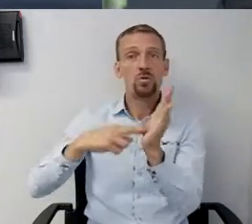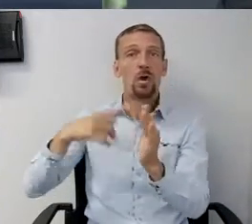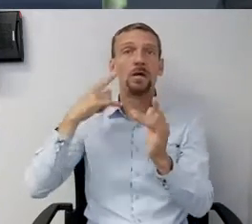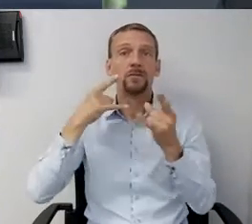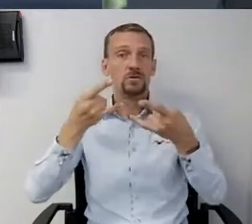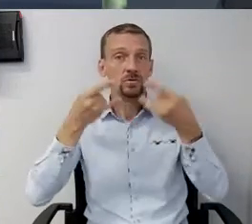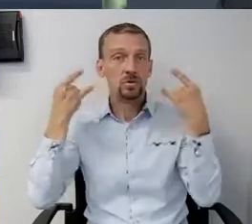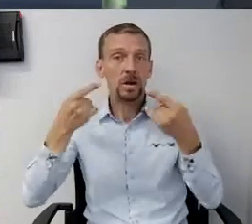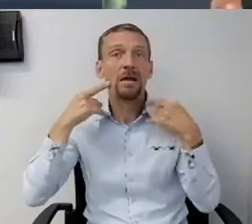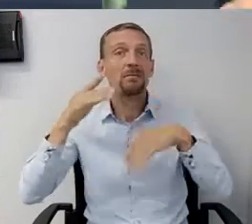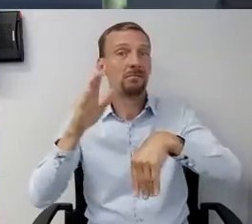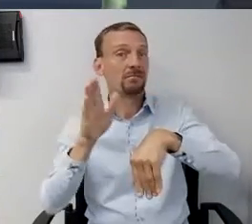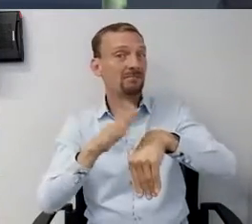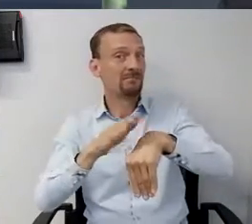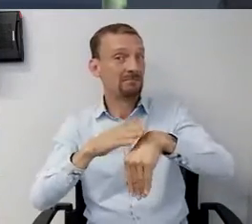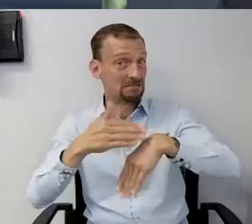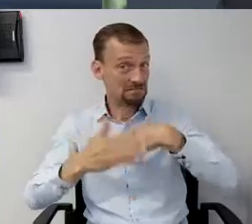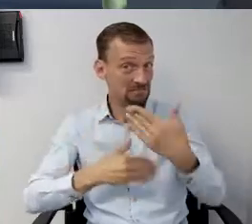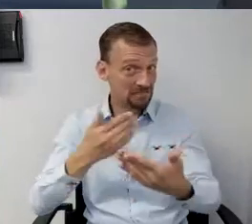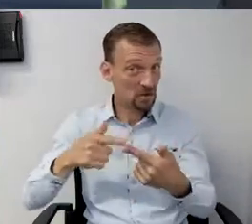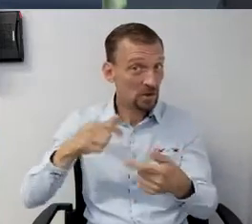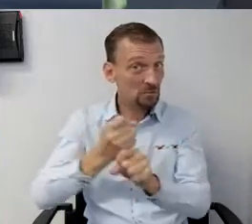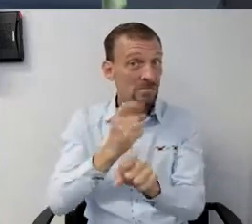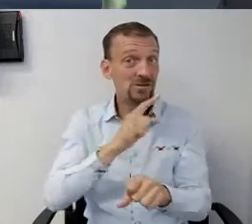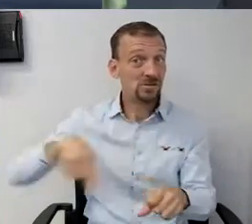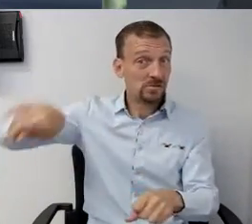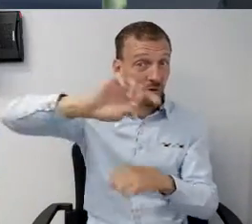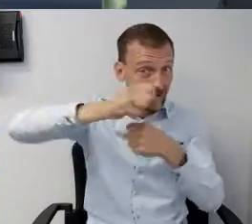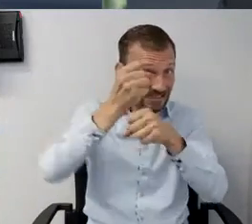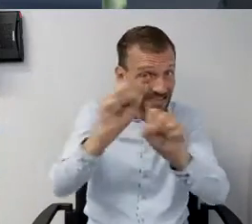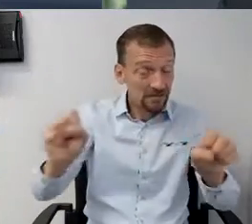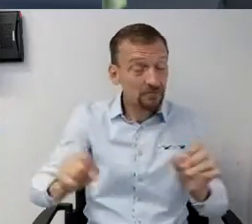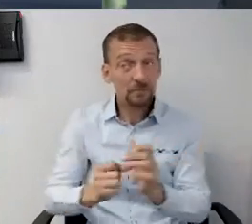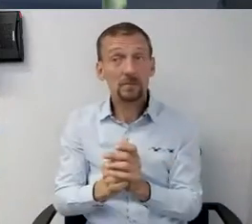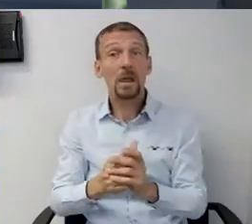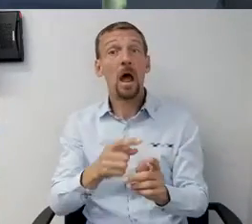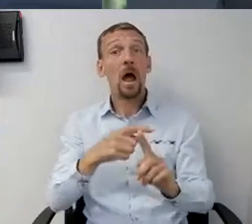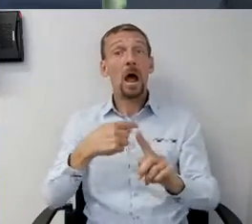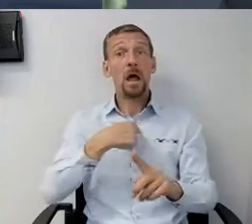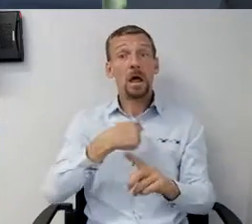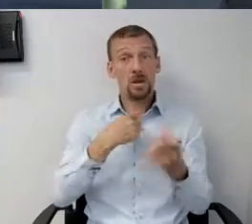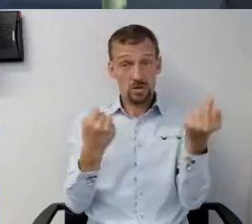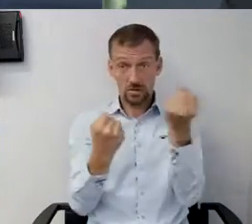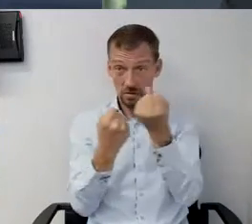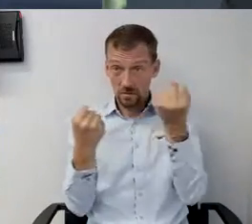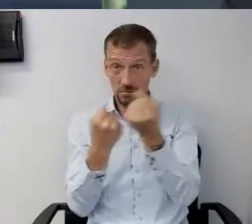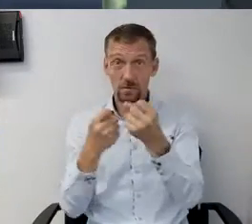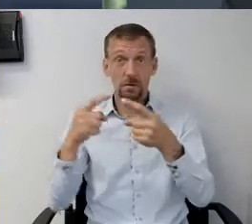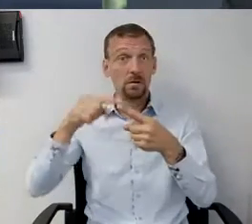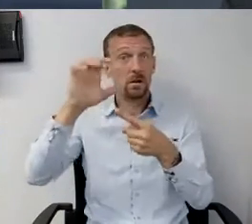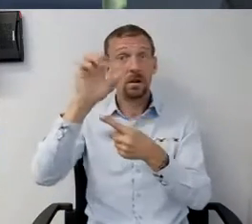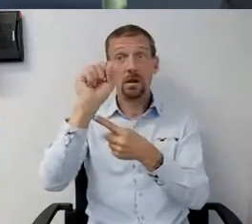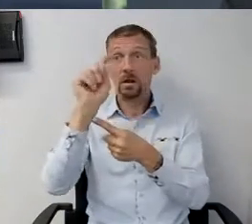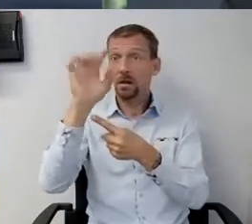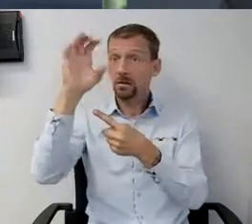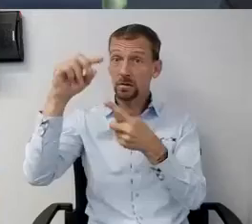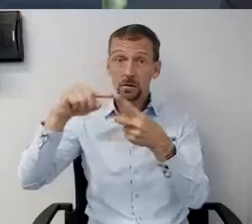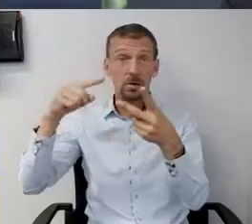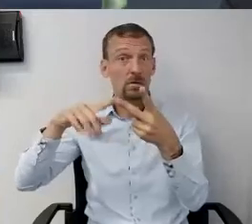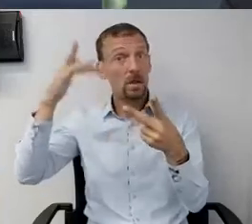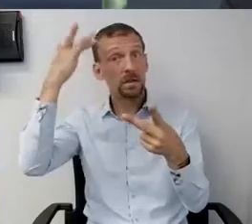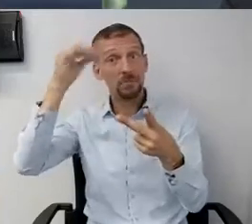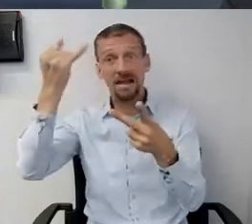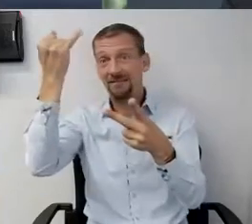precautions. I do, I support, you know, Costco. I support Smart and Final